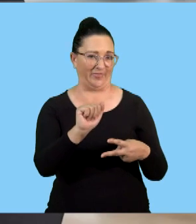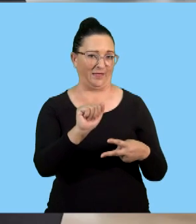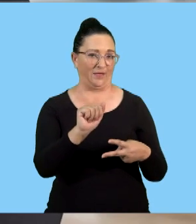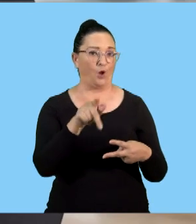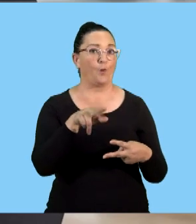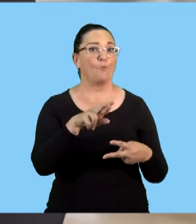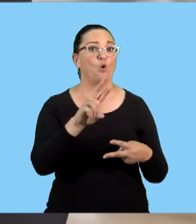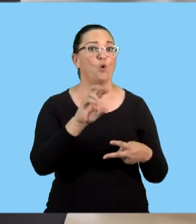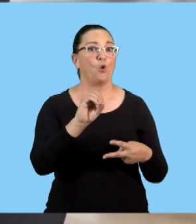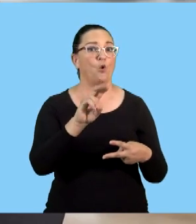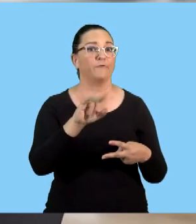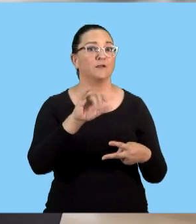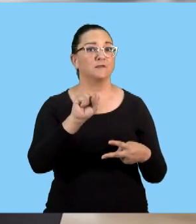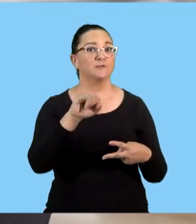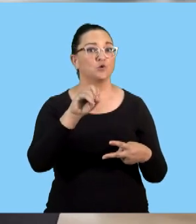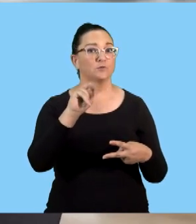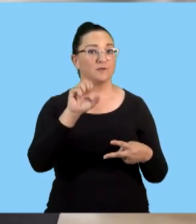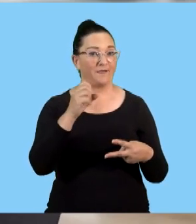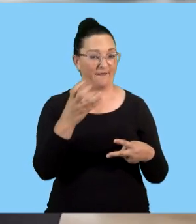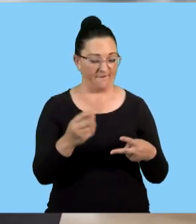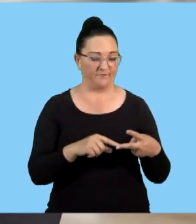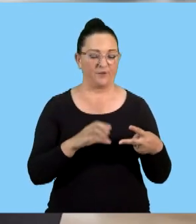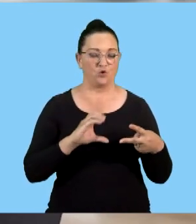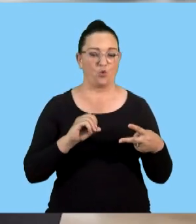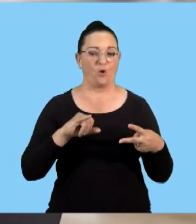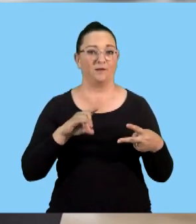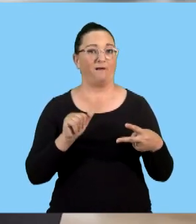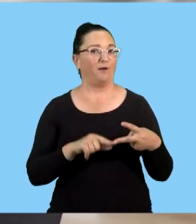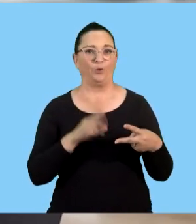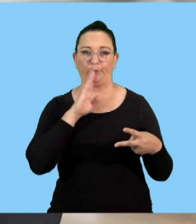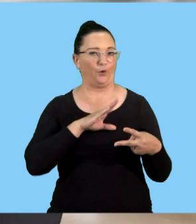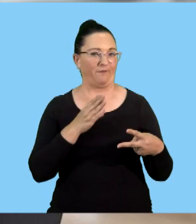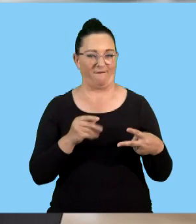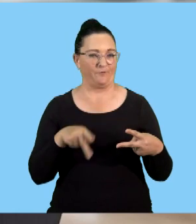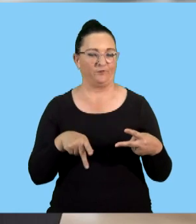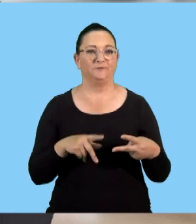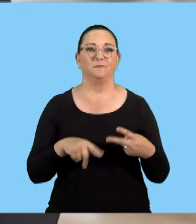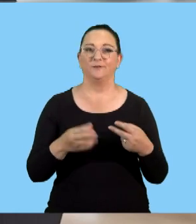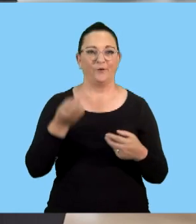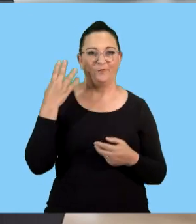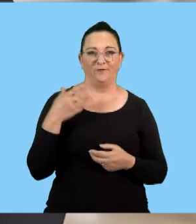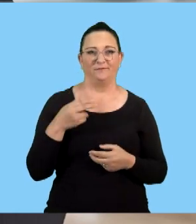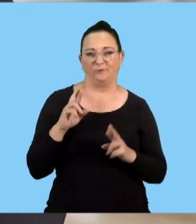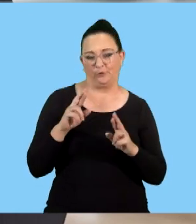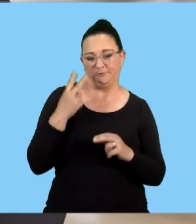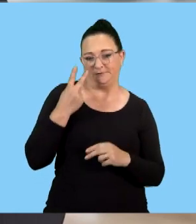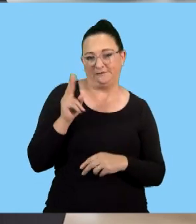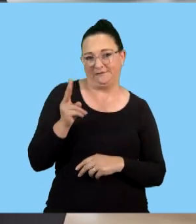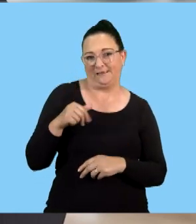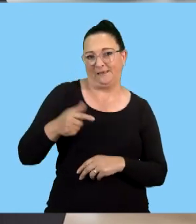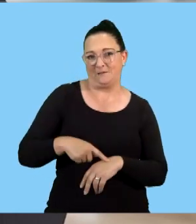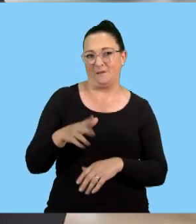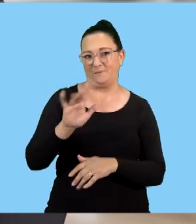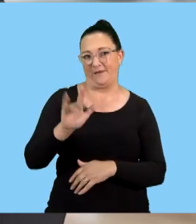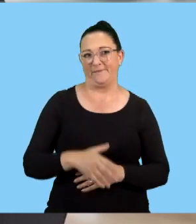the, the provisions, but the COIDA doesn't have provisions. Don't forget that. So I'm hoping to see you again next time.